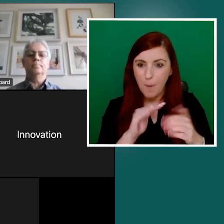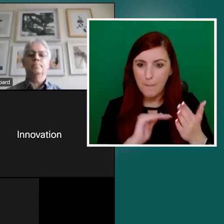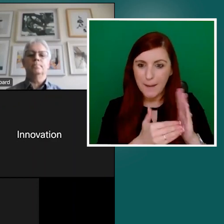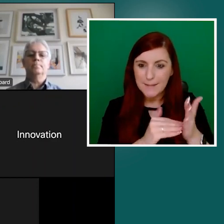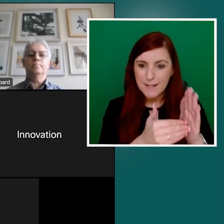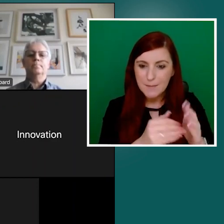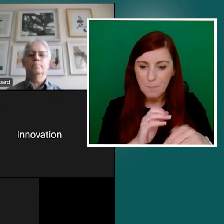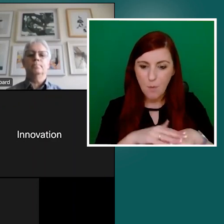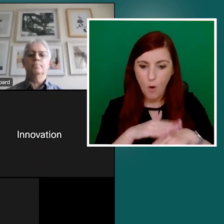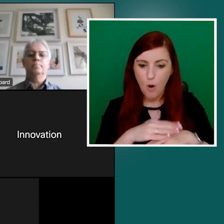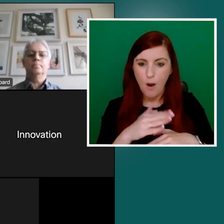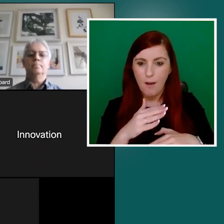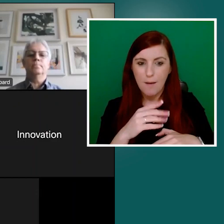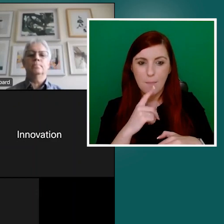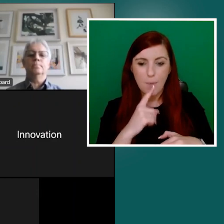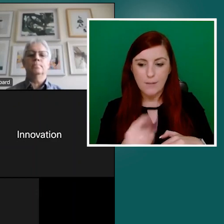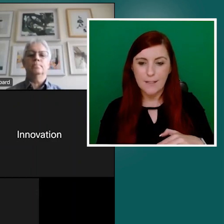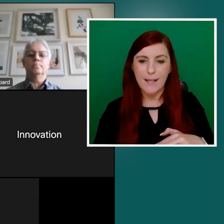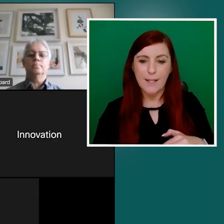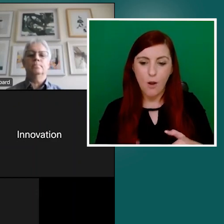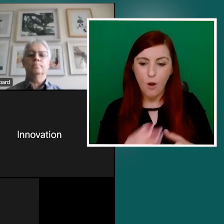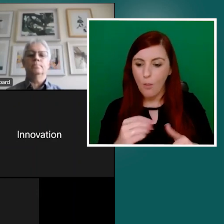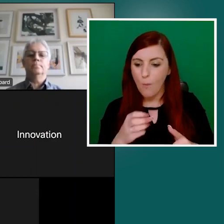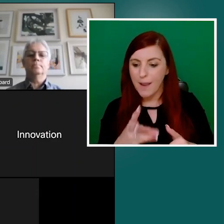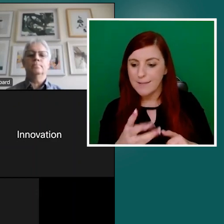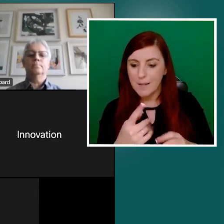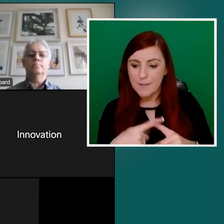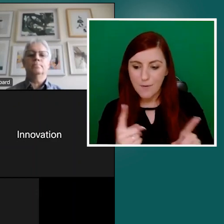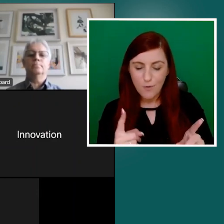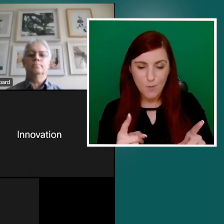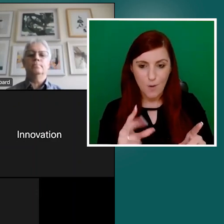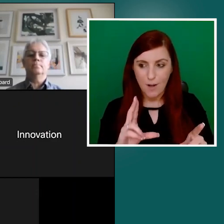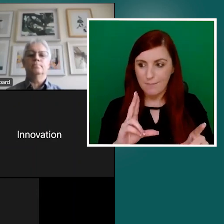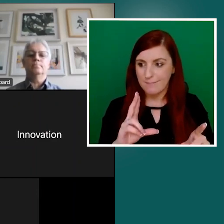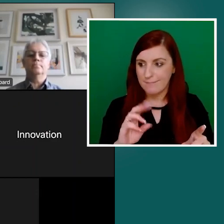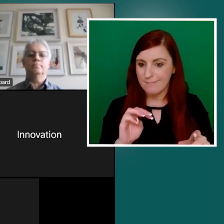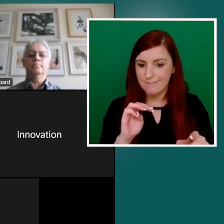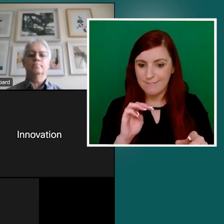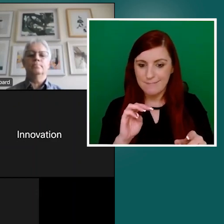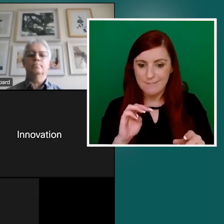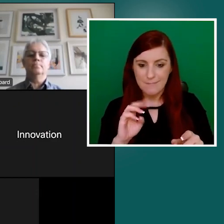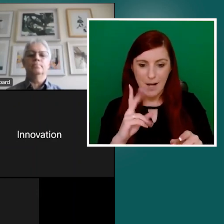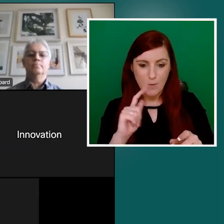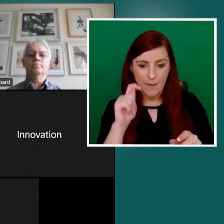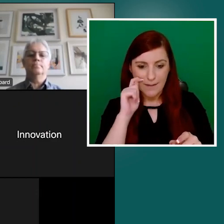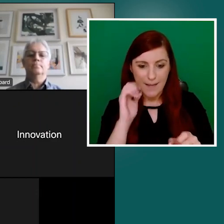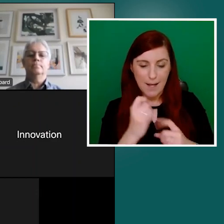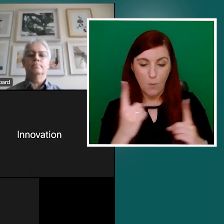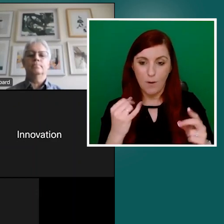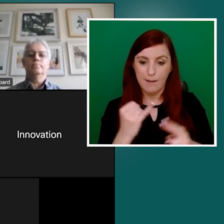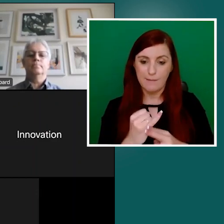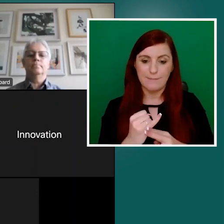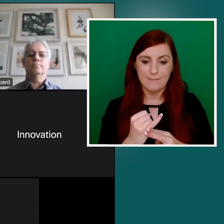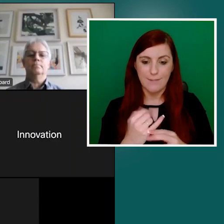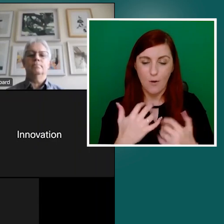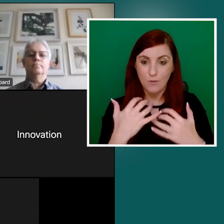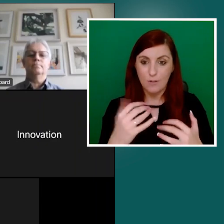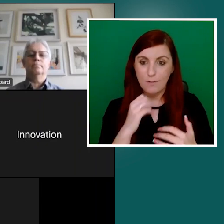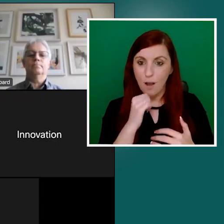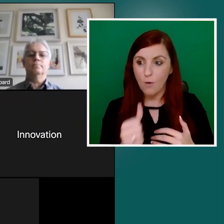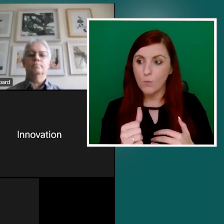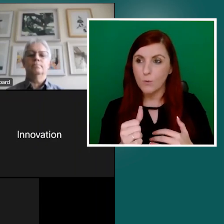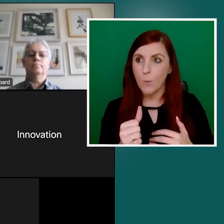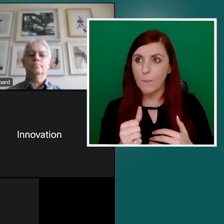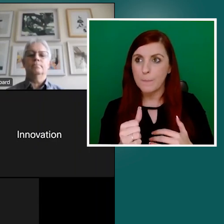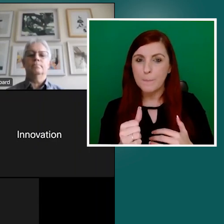there's probably nobody in the audience or nobody who's going to sort of fundamentally not subscribe to the concept of universal design and universal